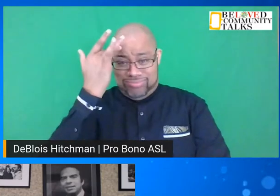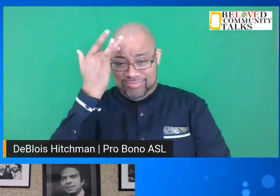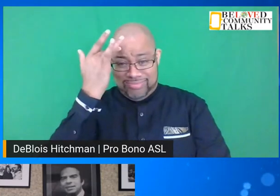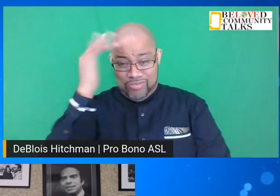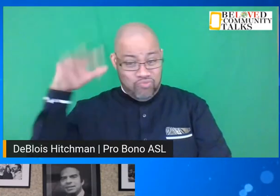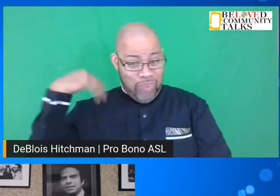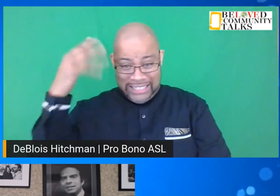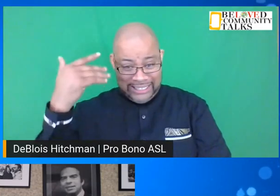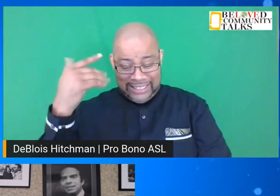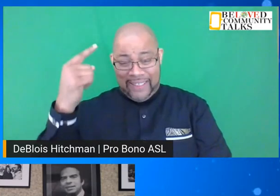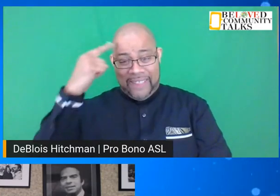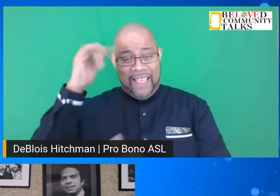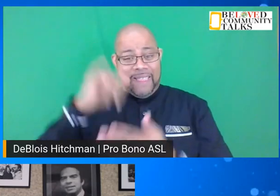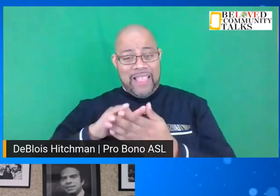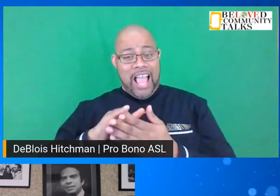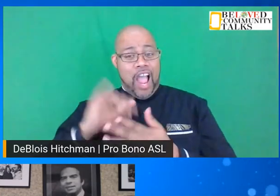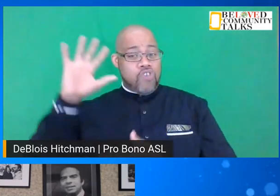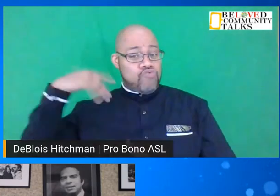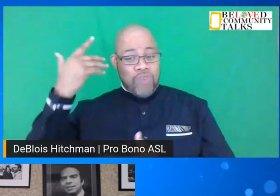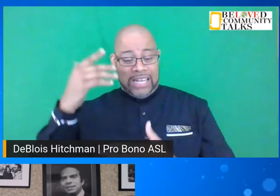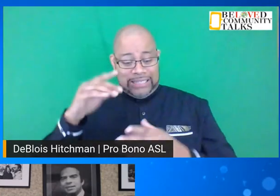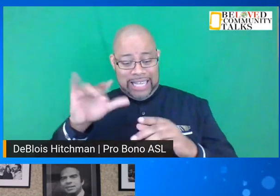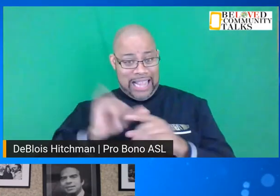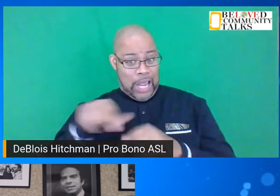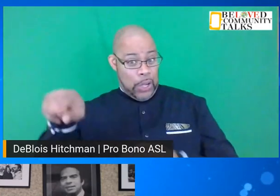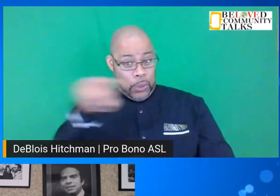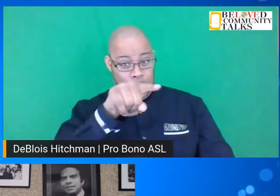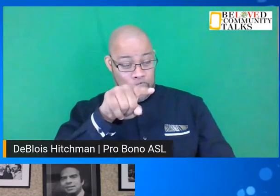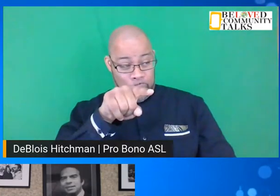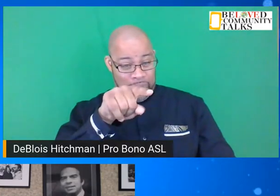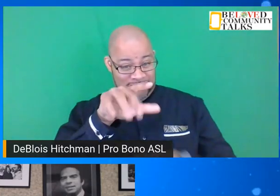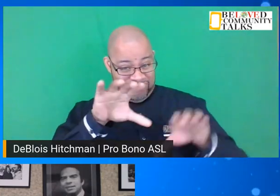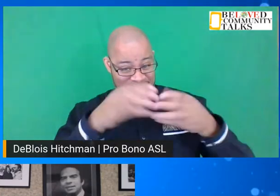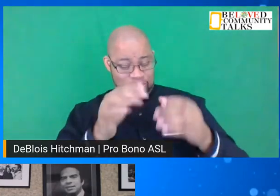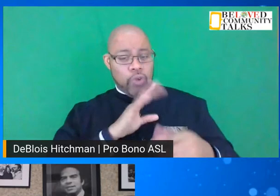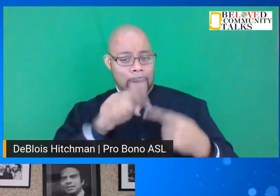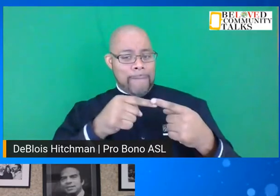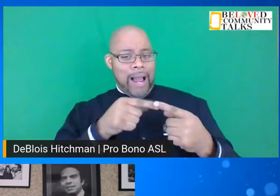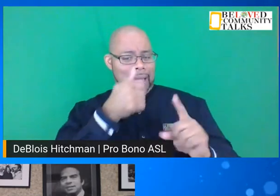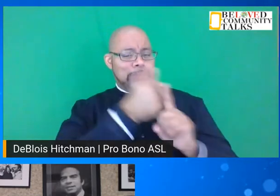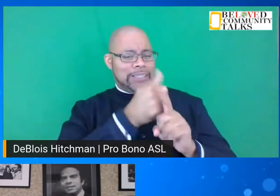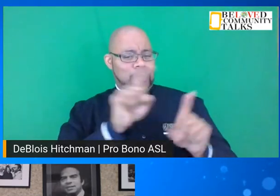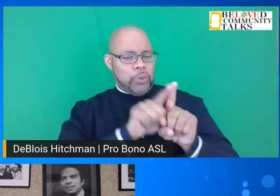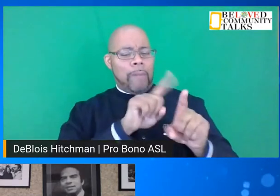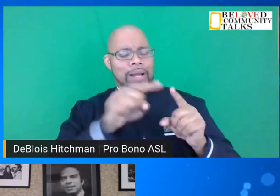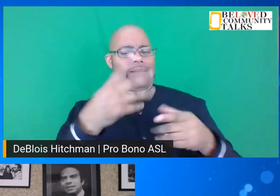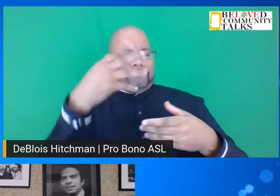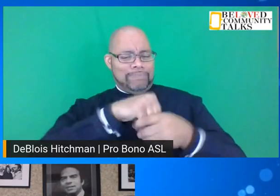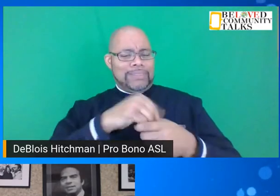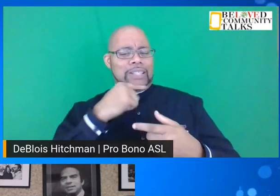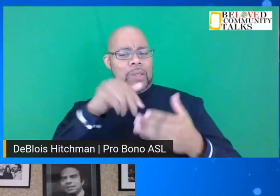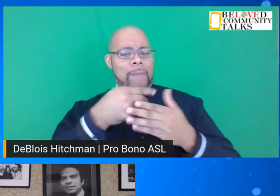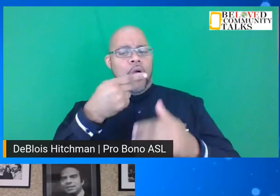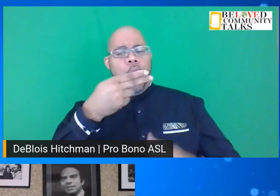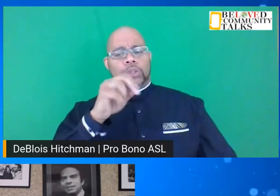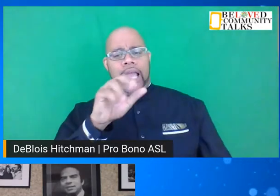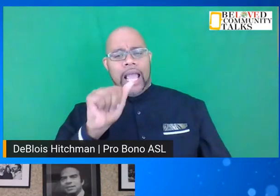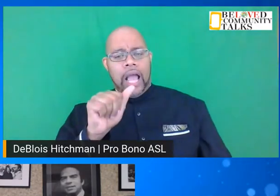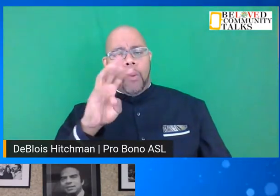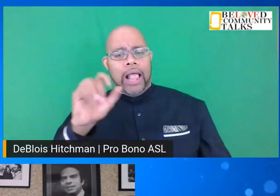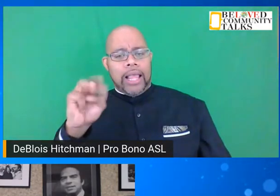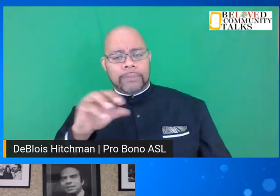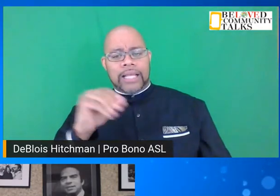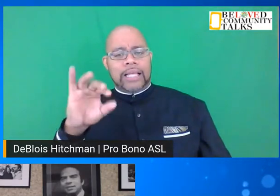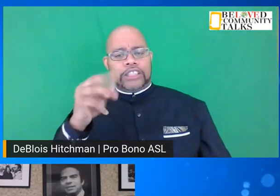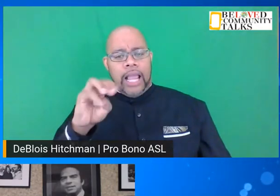that a crazy bunch like y'all, and he was talking about himself, but he was talking about Jose Williams and James